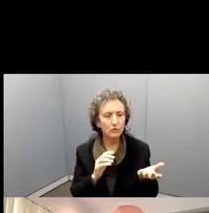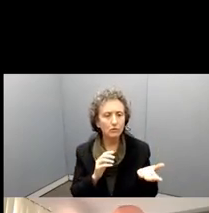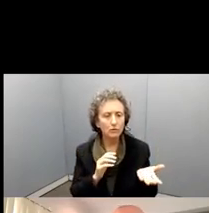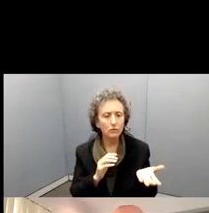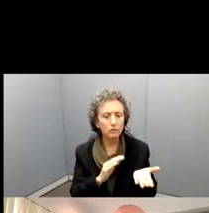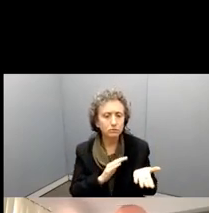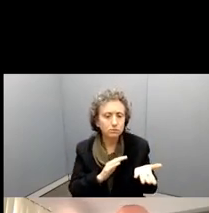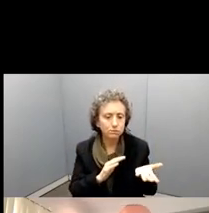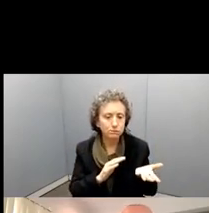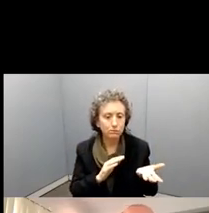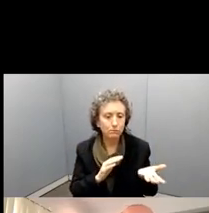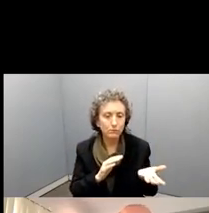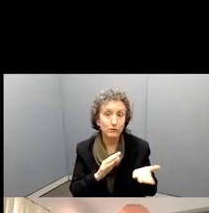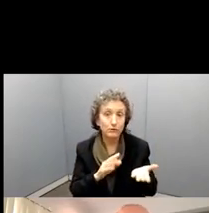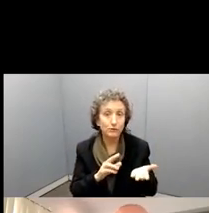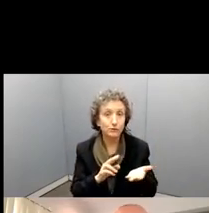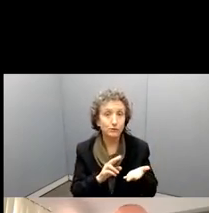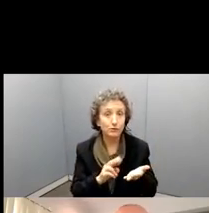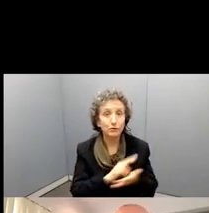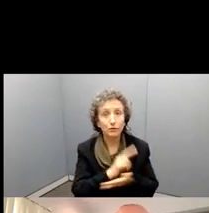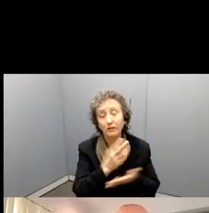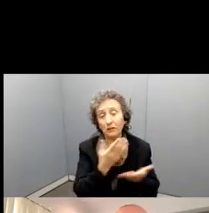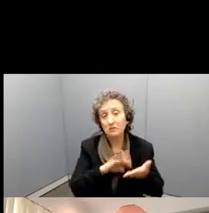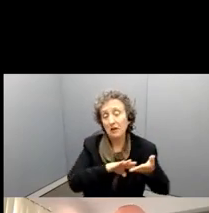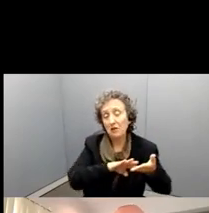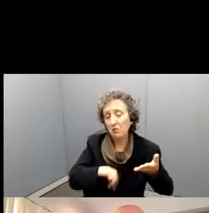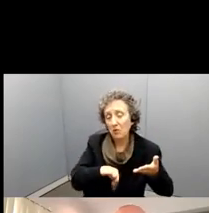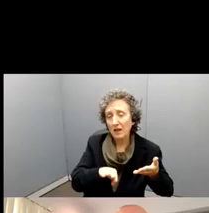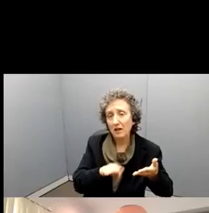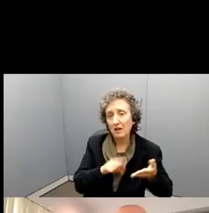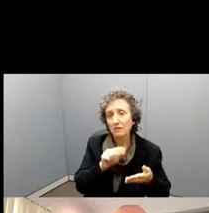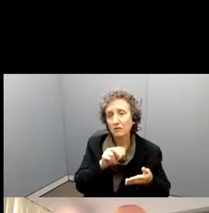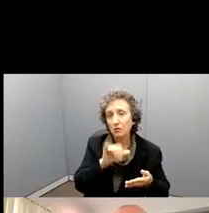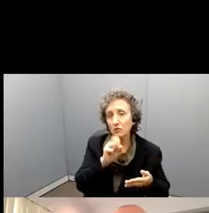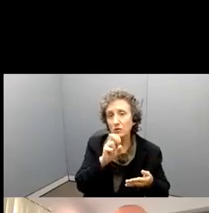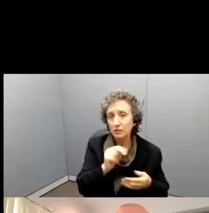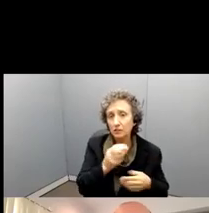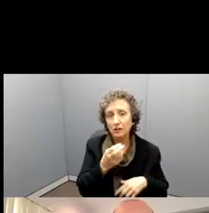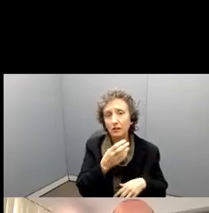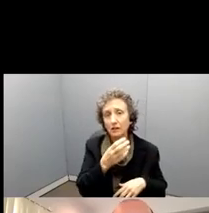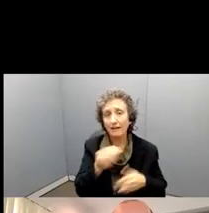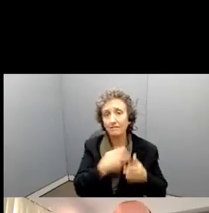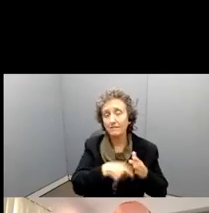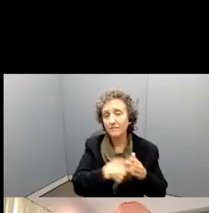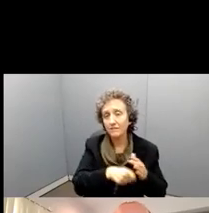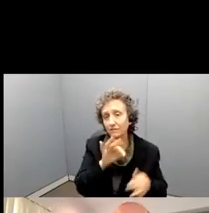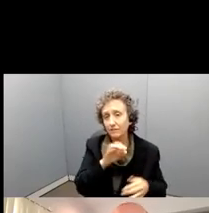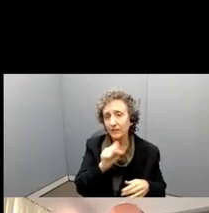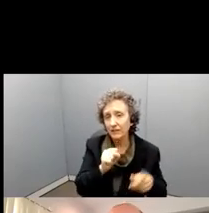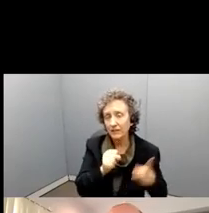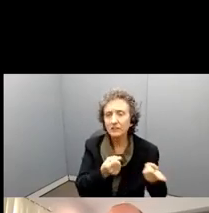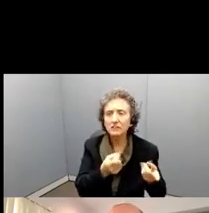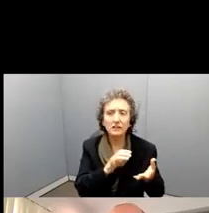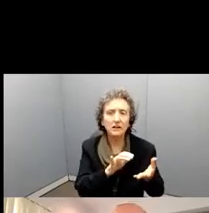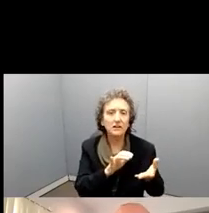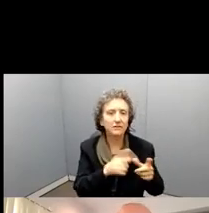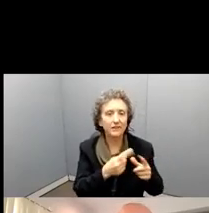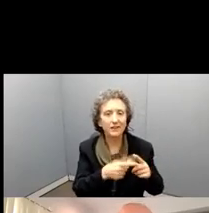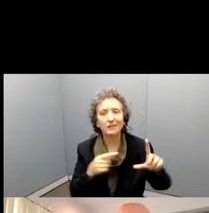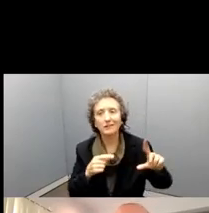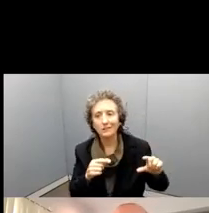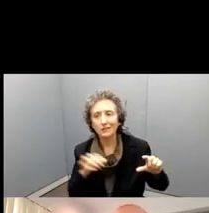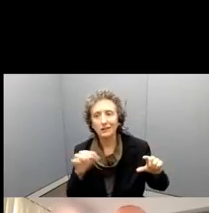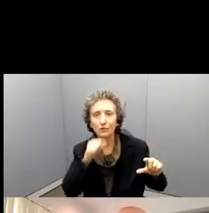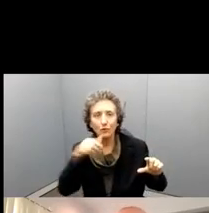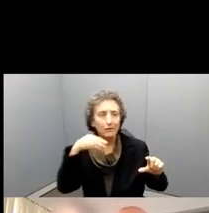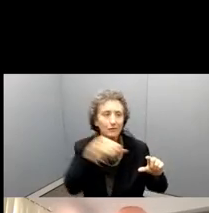you know, universities may then waive tuition and fees, uh, other fees, things like, these can be not only some other research fees, but